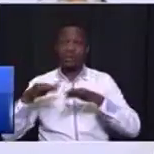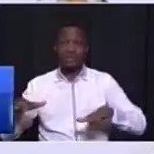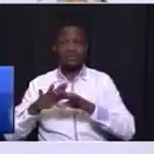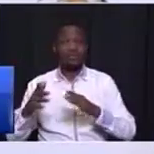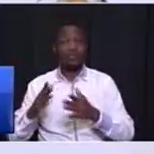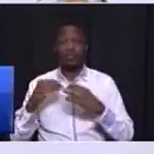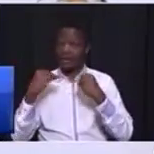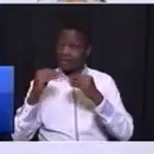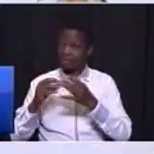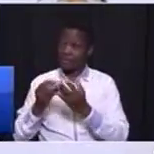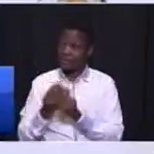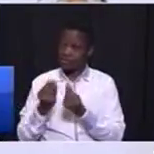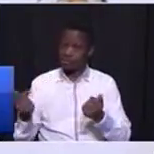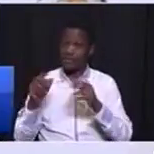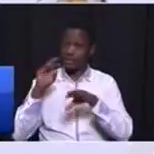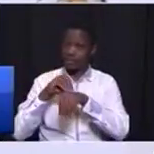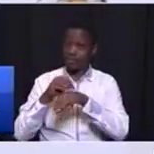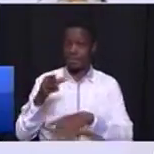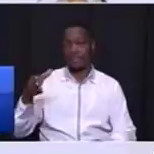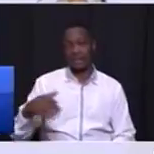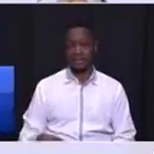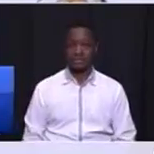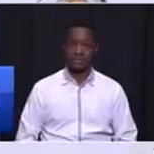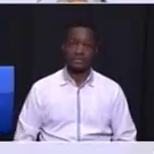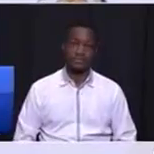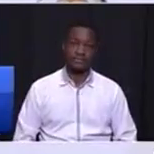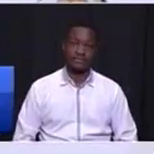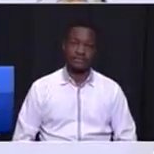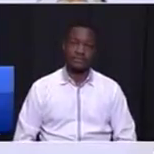solving a problem there I